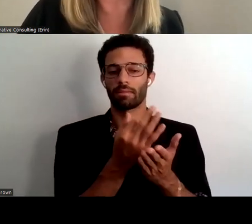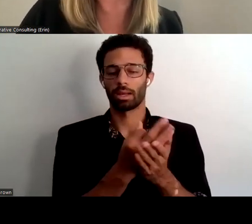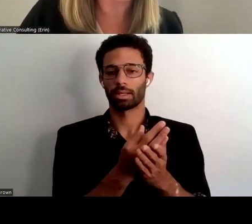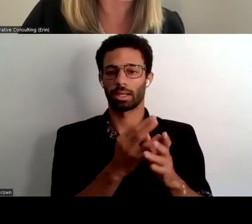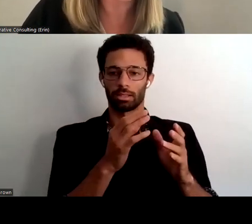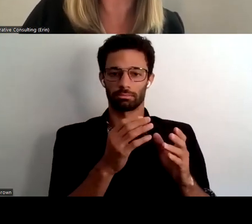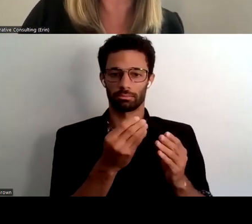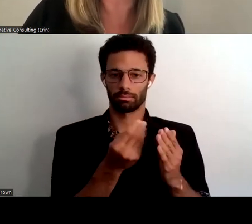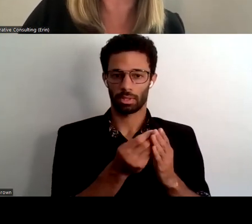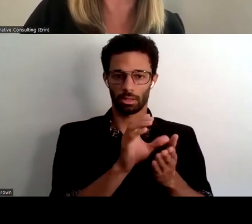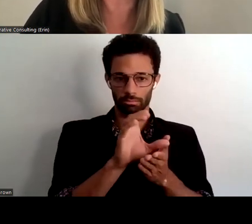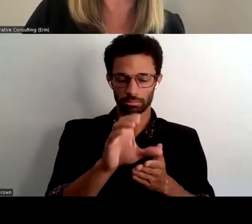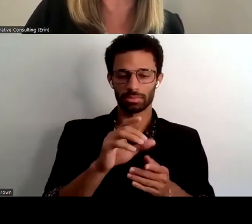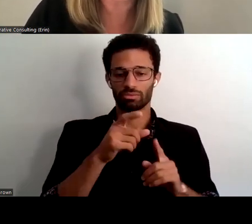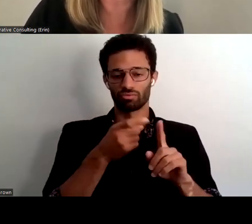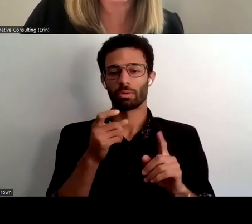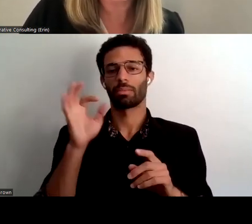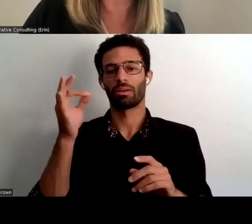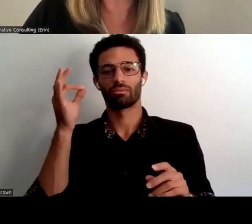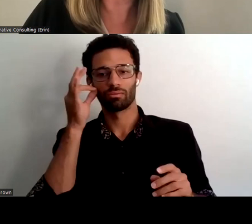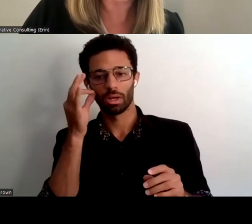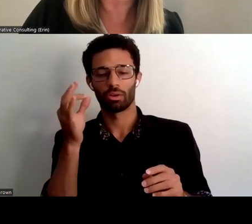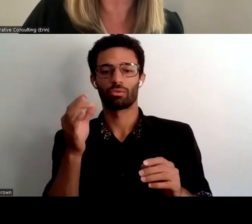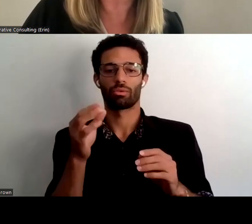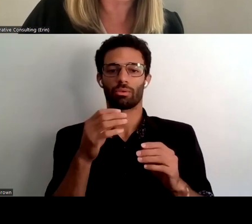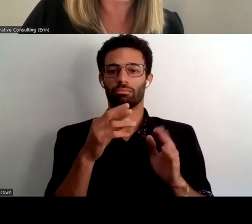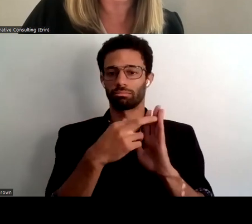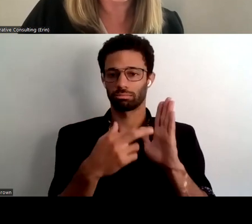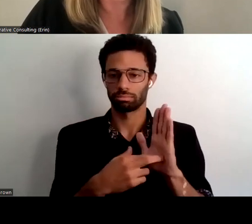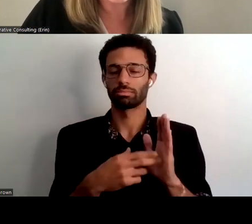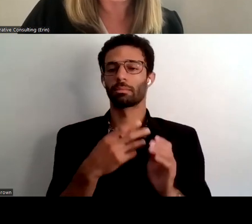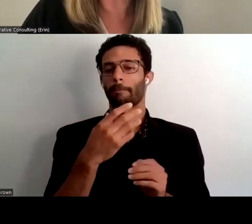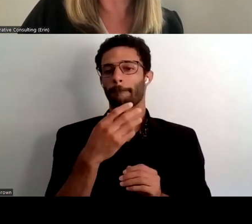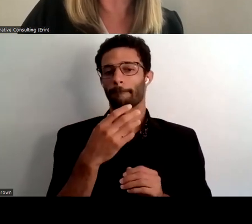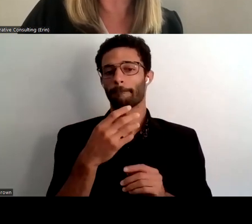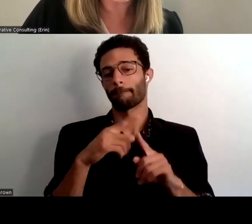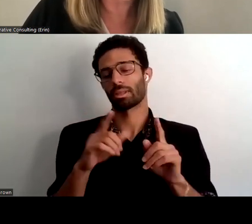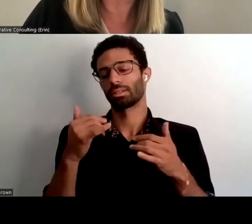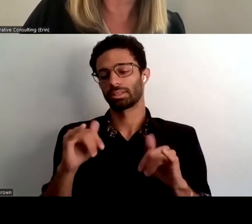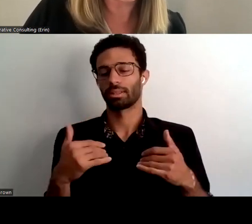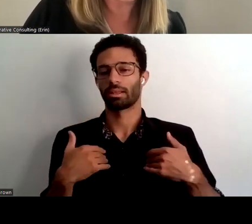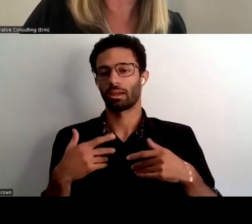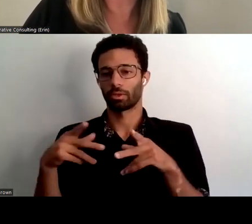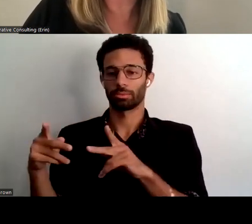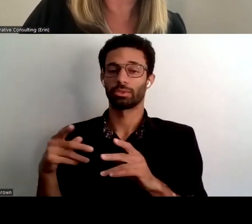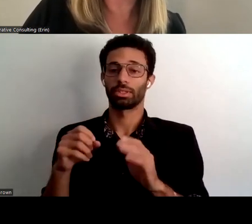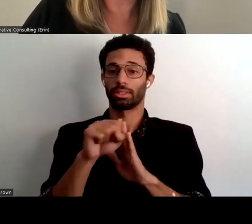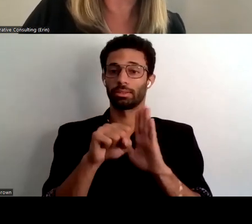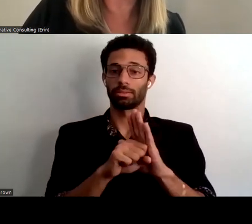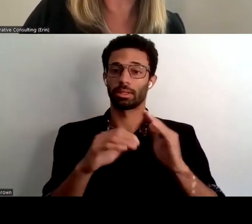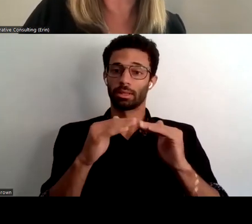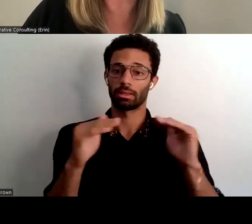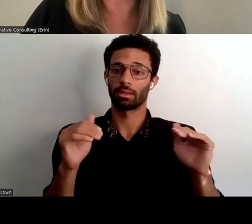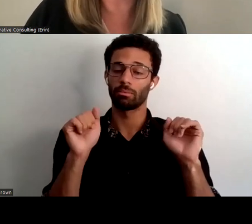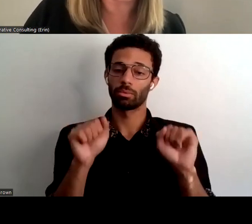which is driven by federal guidance and and restrictions there but still saw an opportunity that uh at the state level uh could create